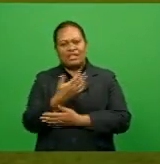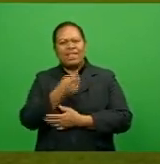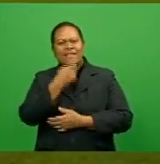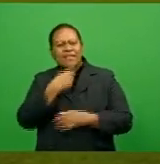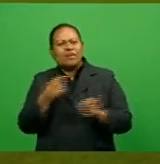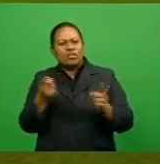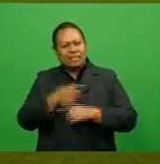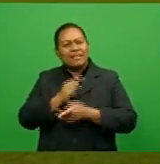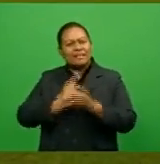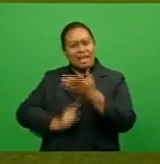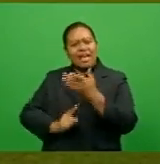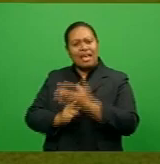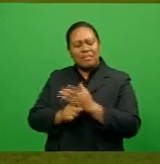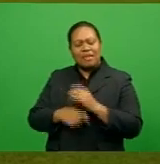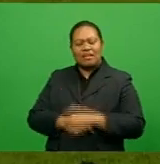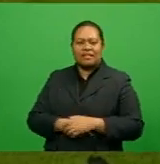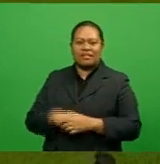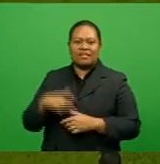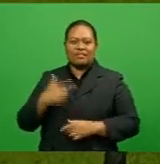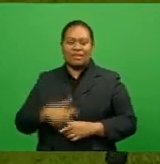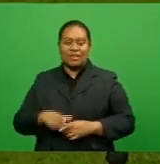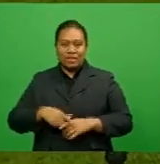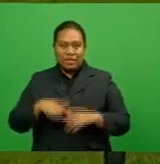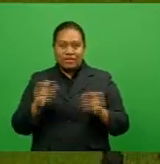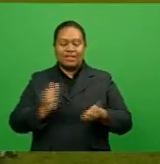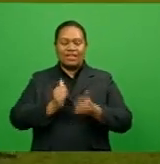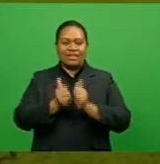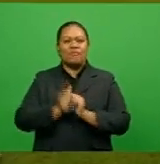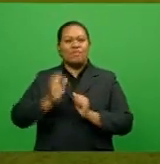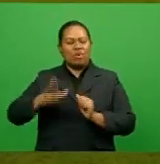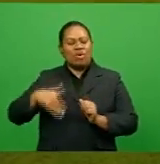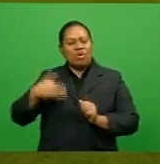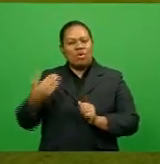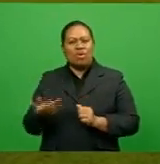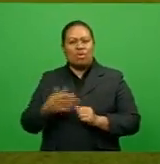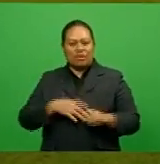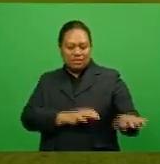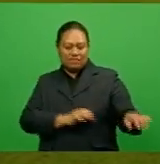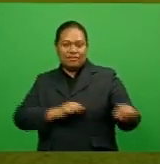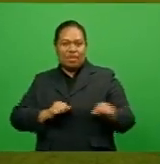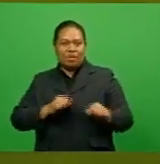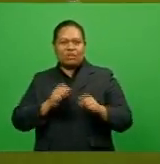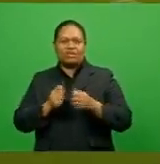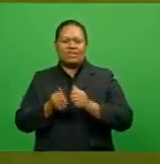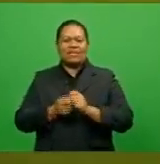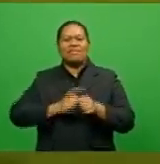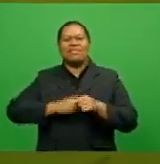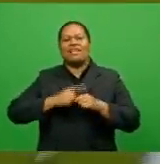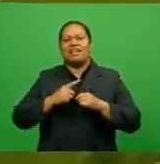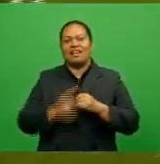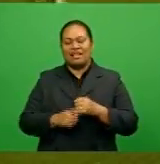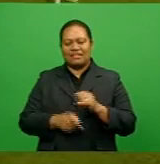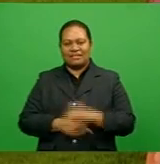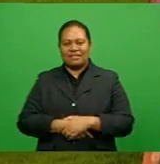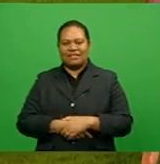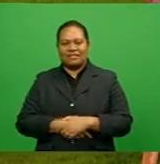have been made to the traditional format of holding tournaments which usually sees the host team play the last match of the day.